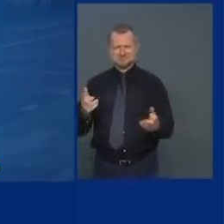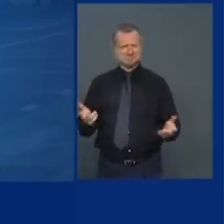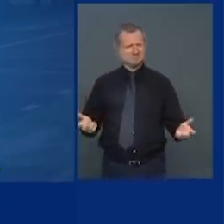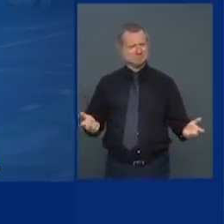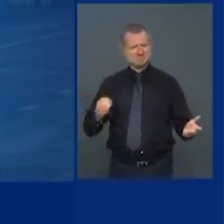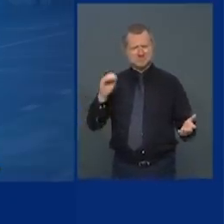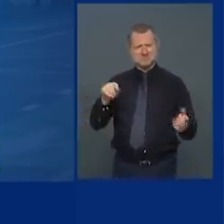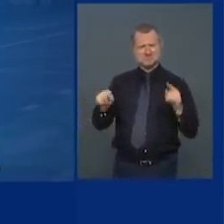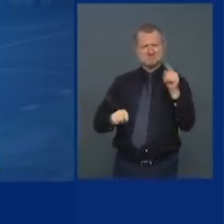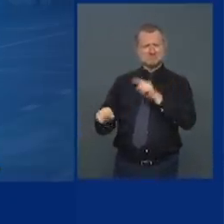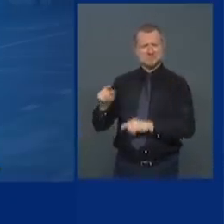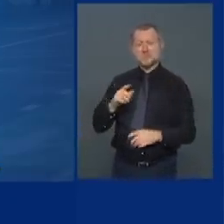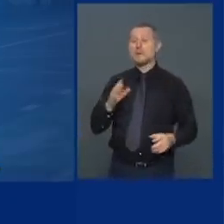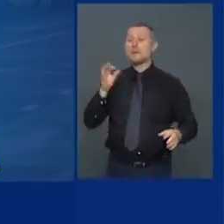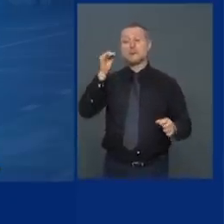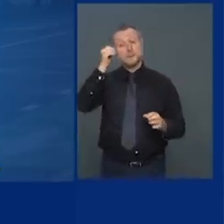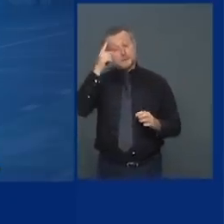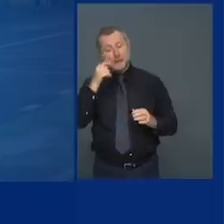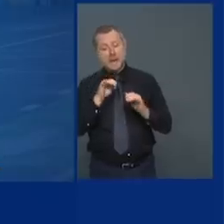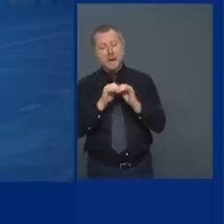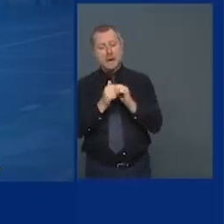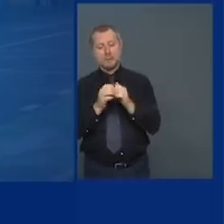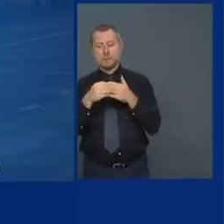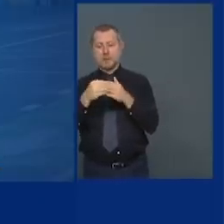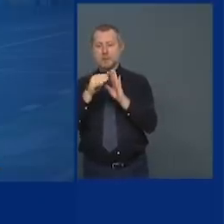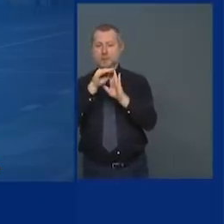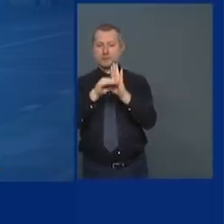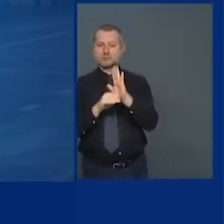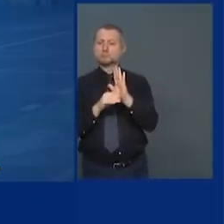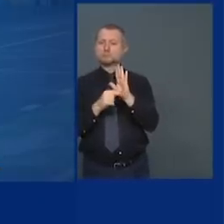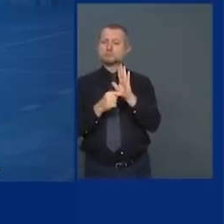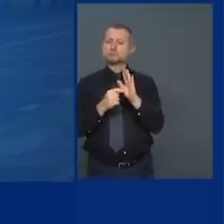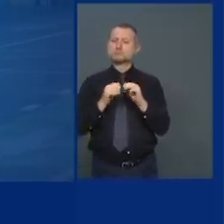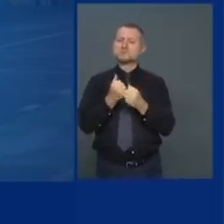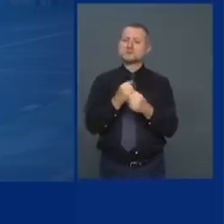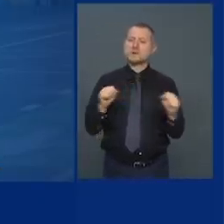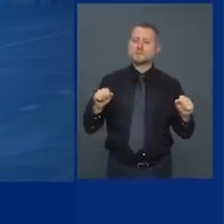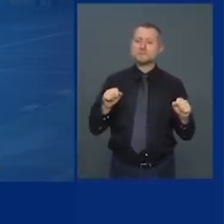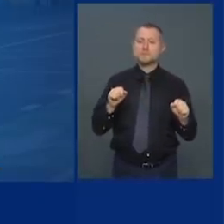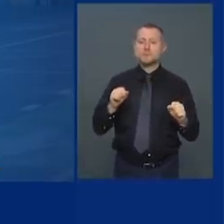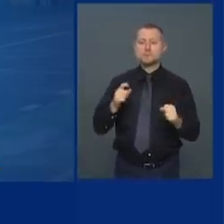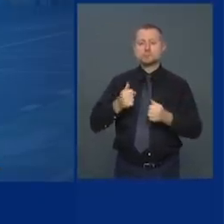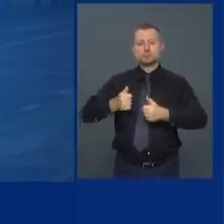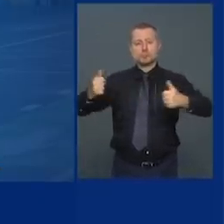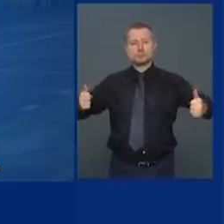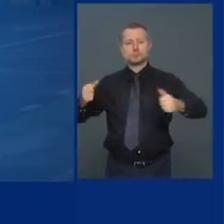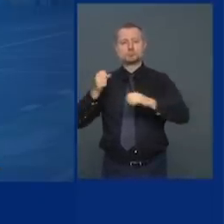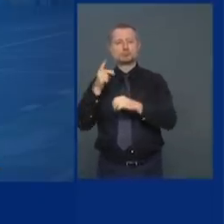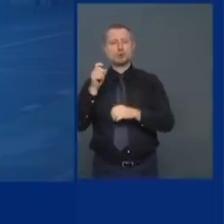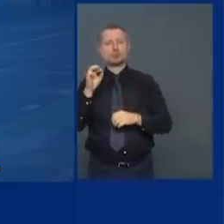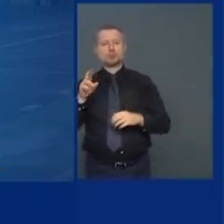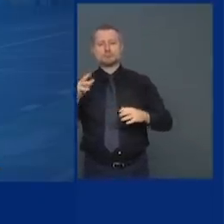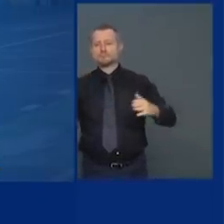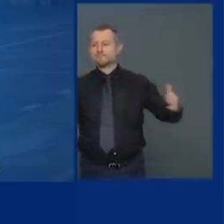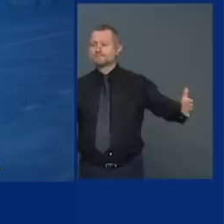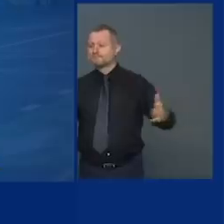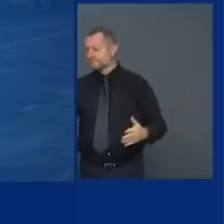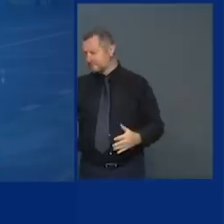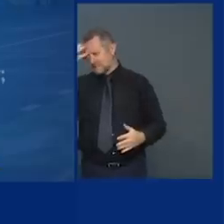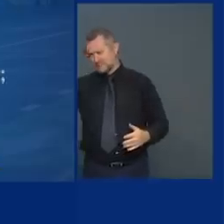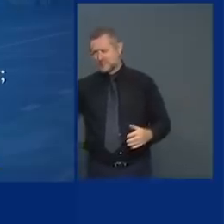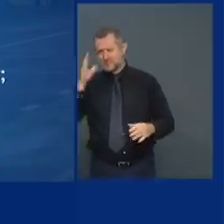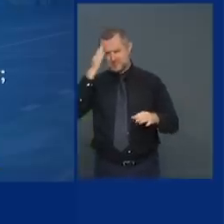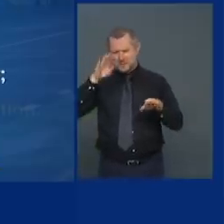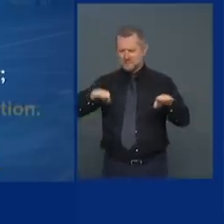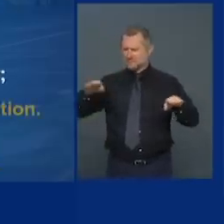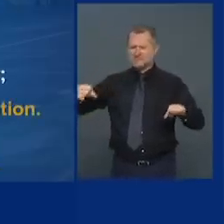on how to operate a self-shelter but you know it's common sense we've done this on a number of